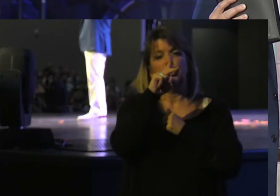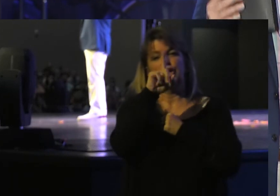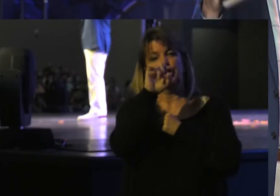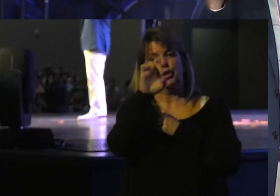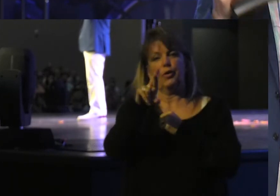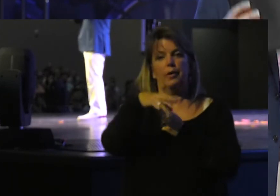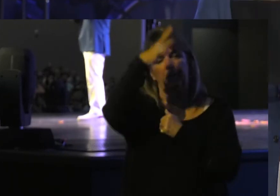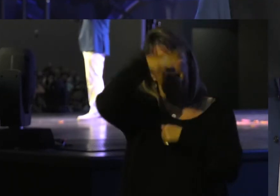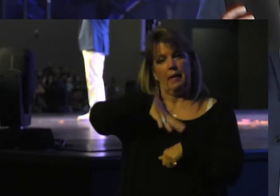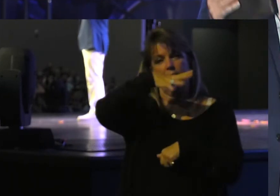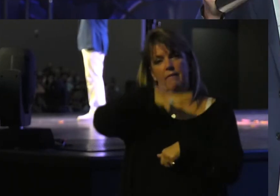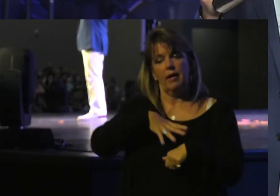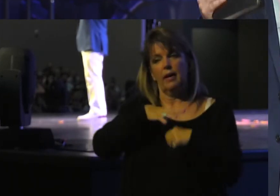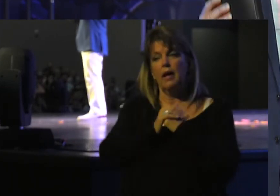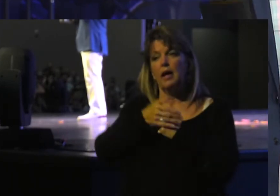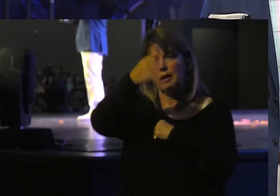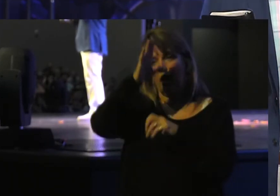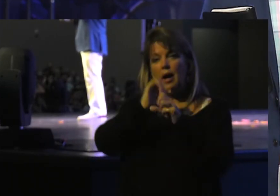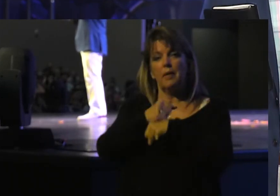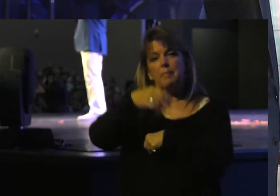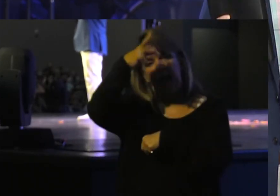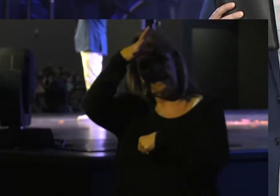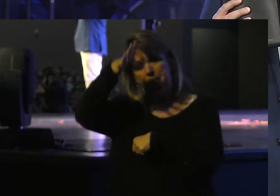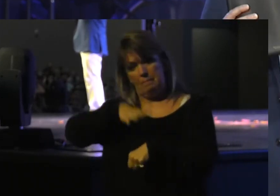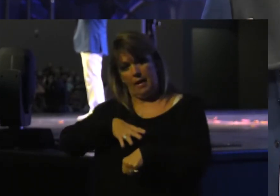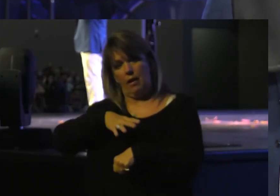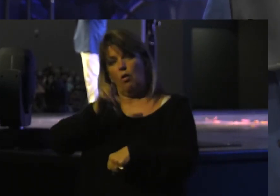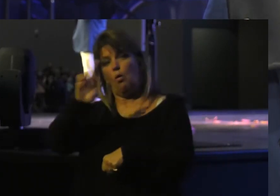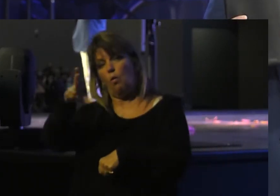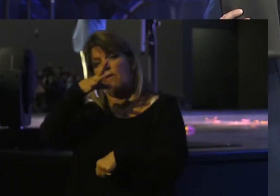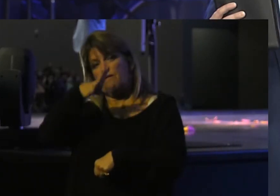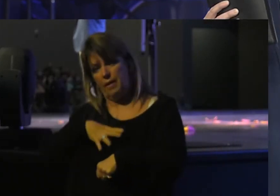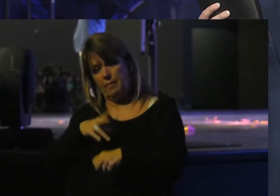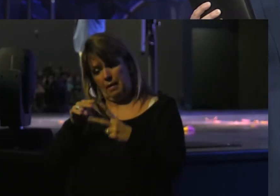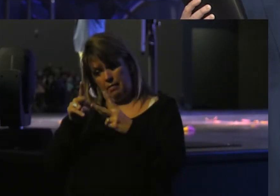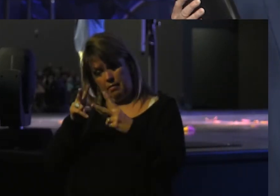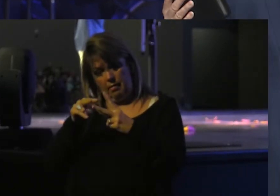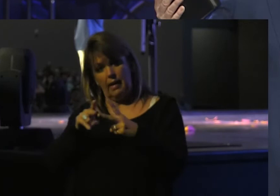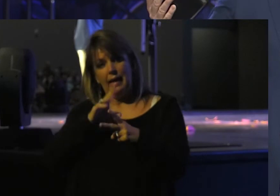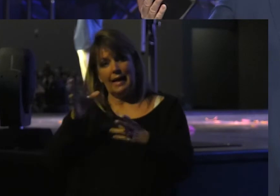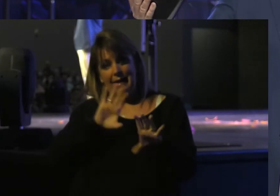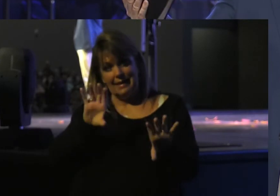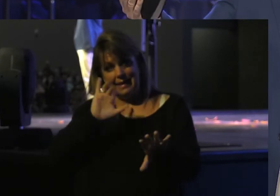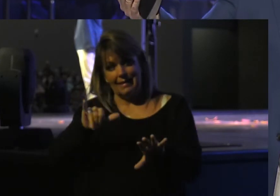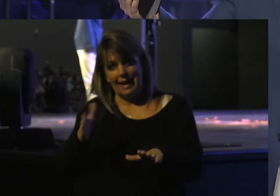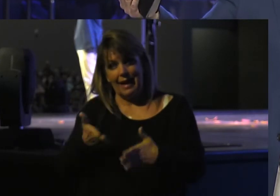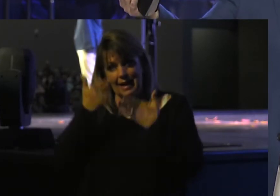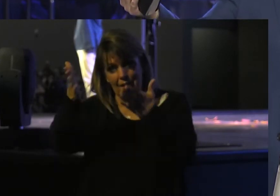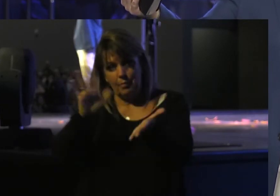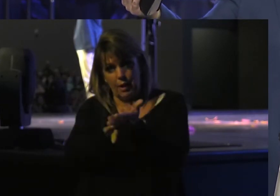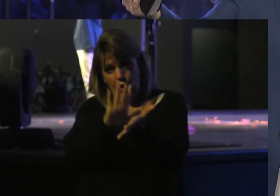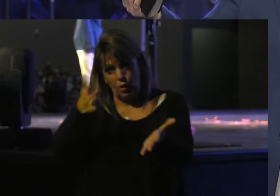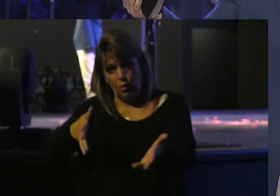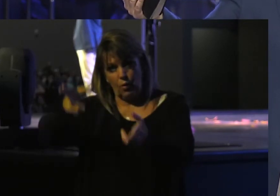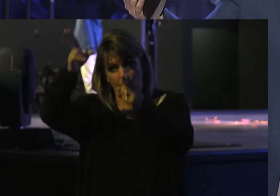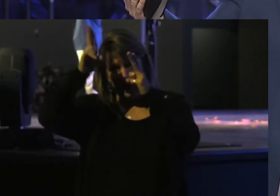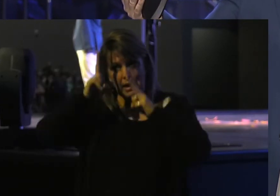His Image Male And Female And He Did So To Bring Glory And Honor To Himself